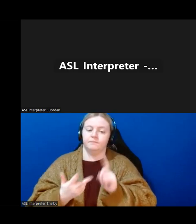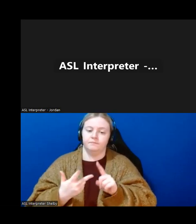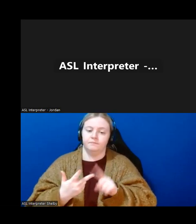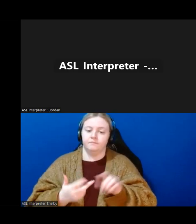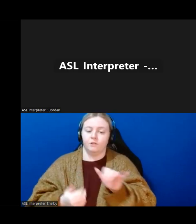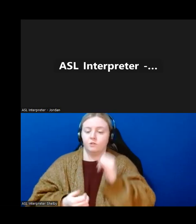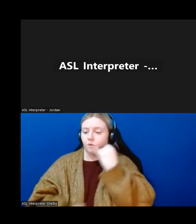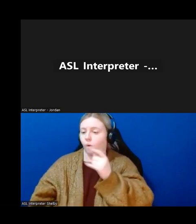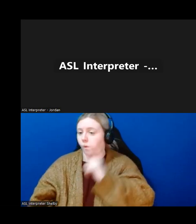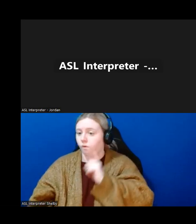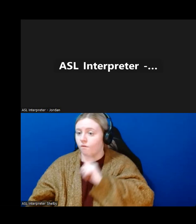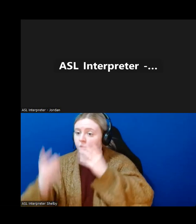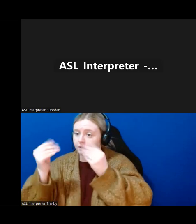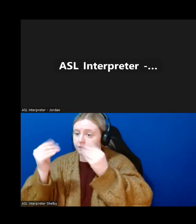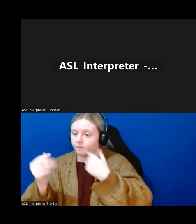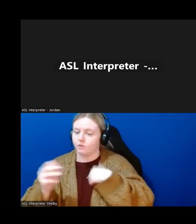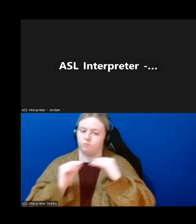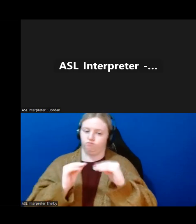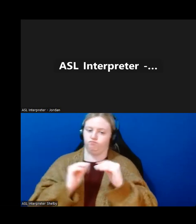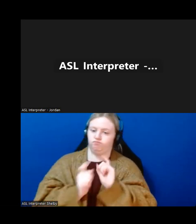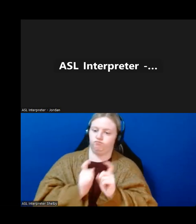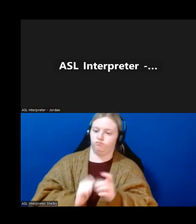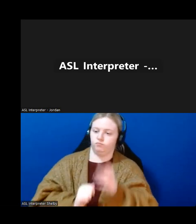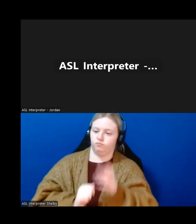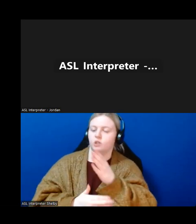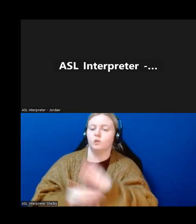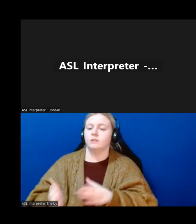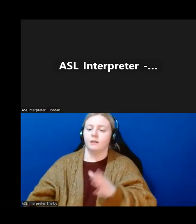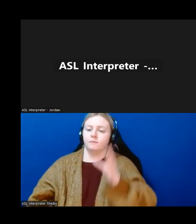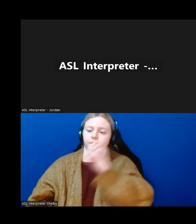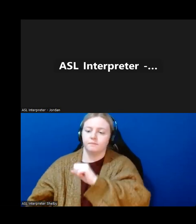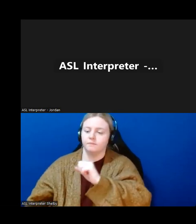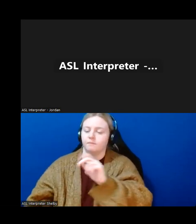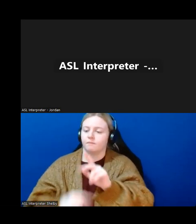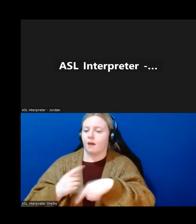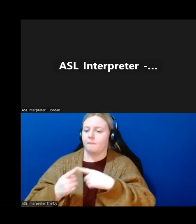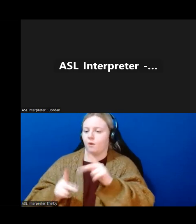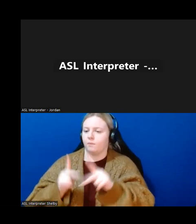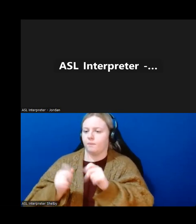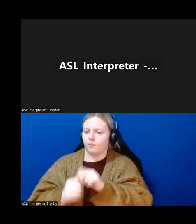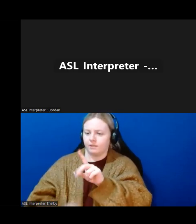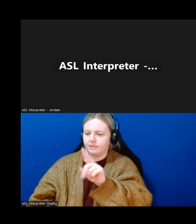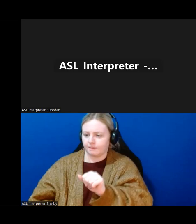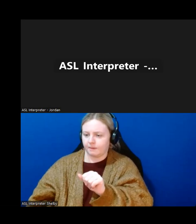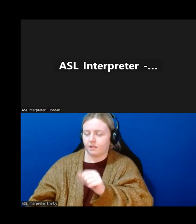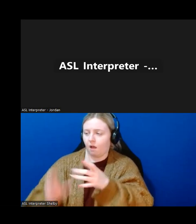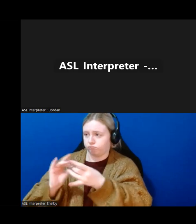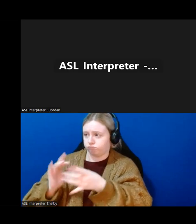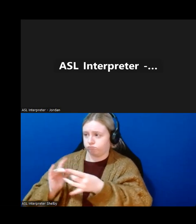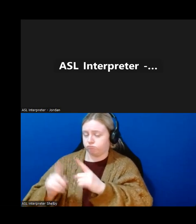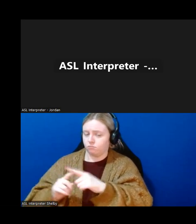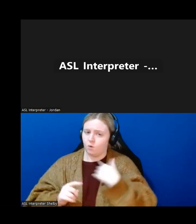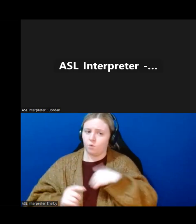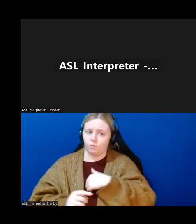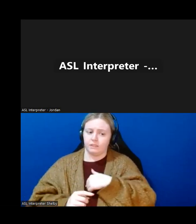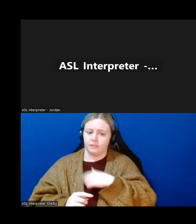myths. So a lot of assumptions sometimes are made about people with disabilities and we make sure that sometimes just by